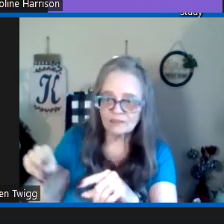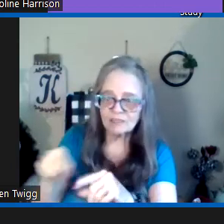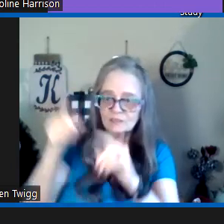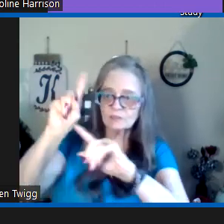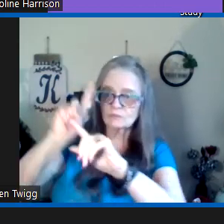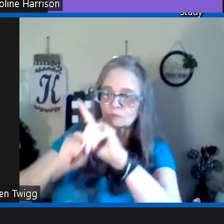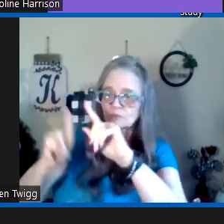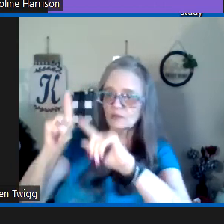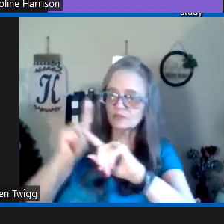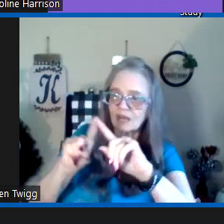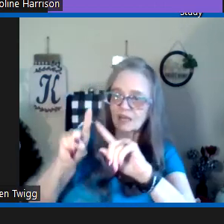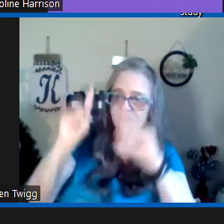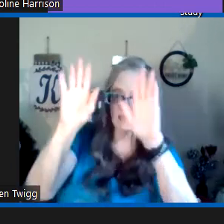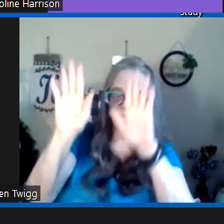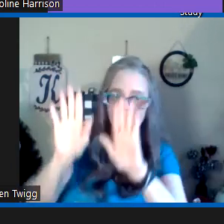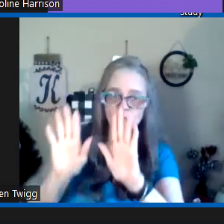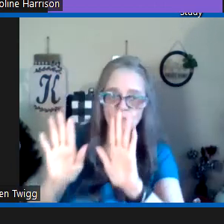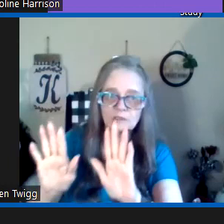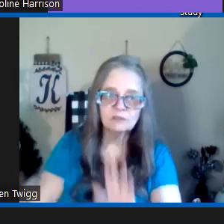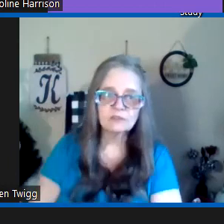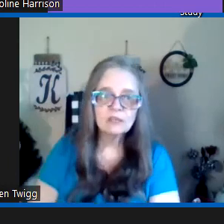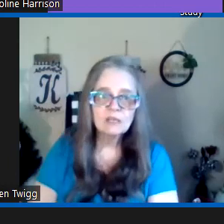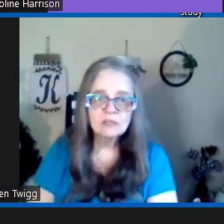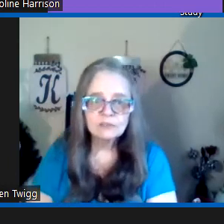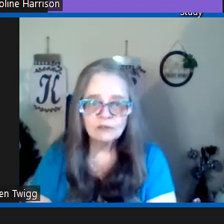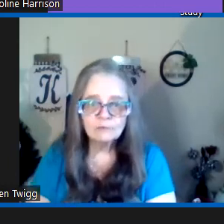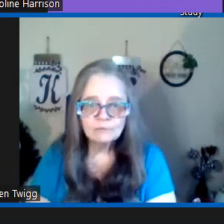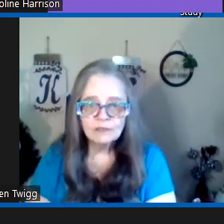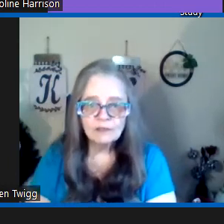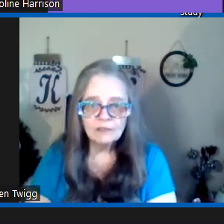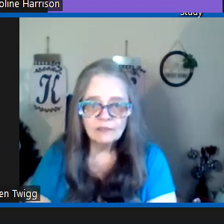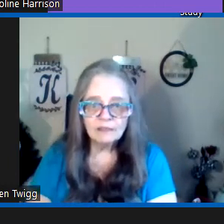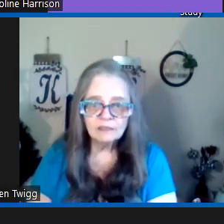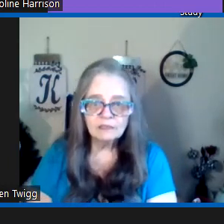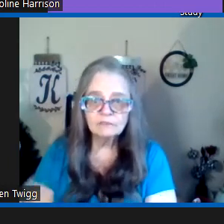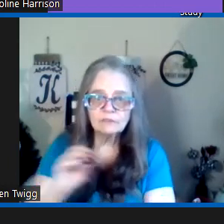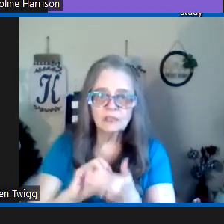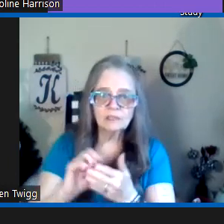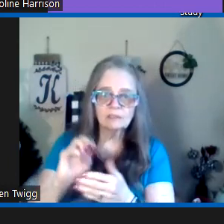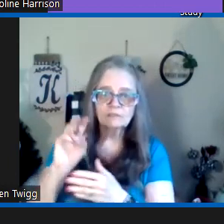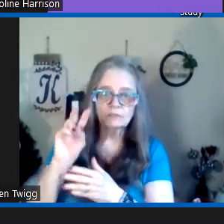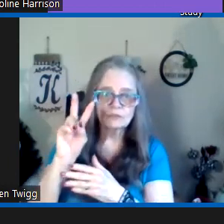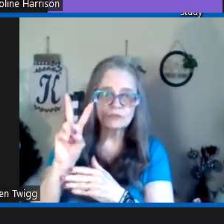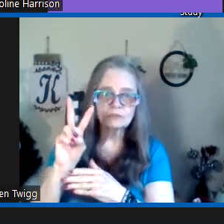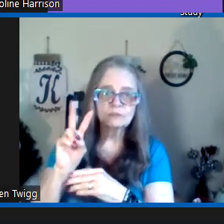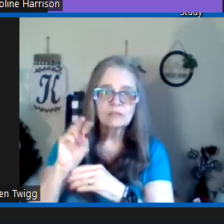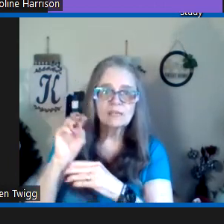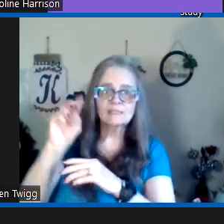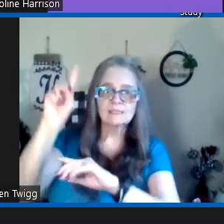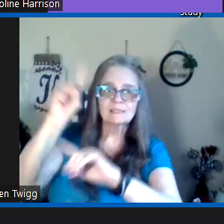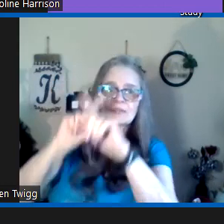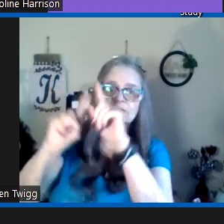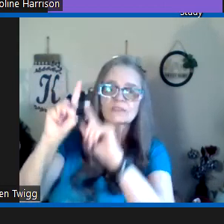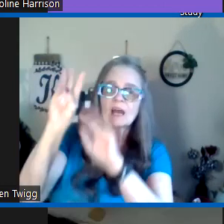those various things those that we'll call signs and wonders so then in in verse 2